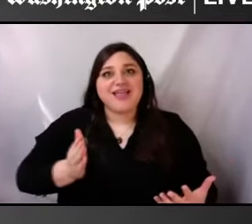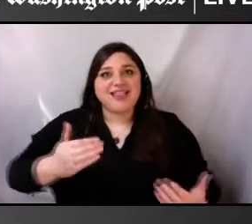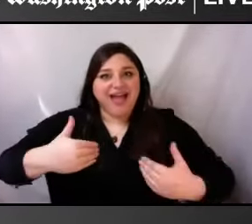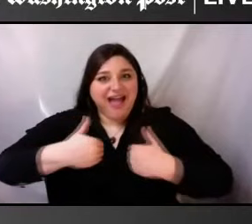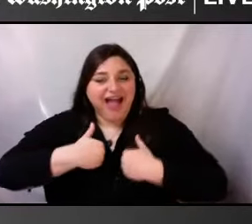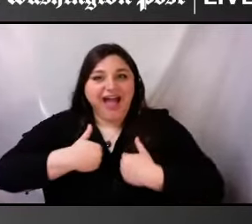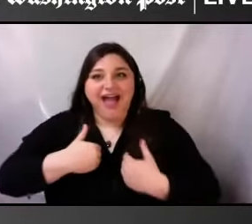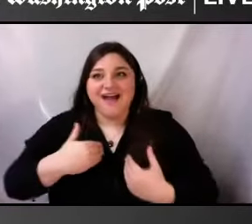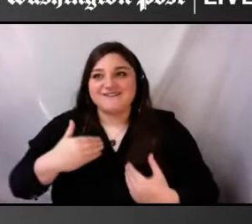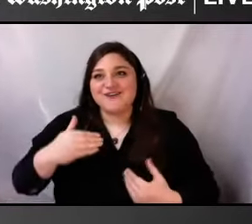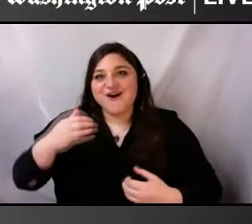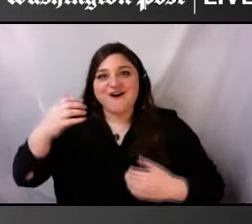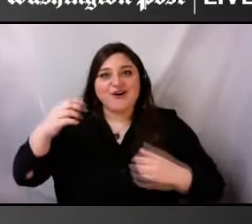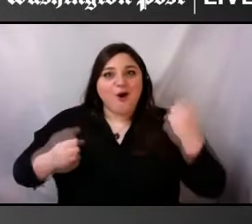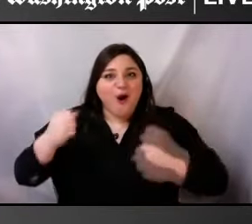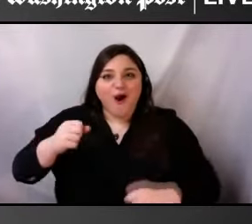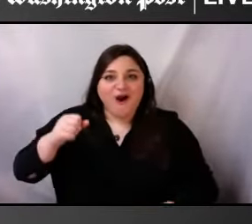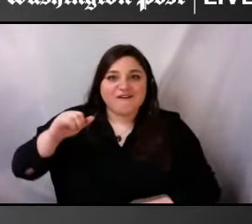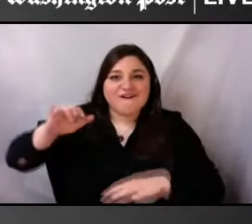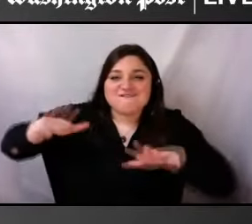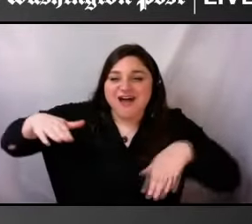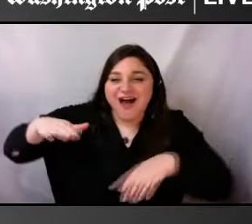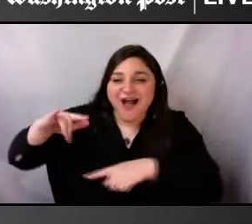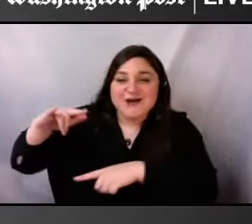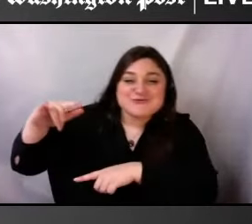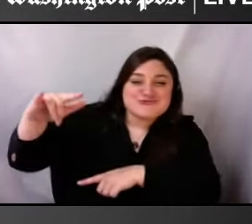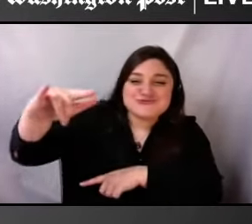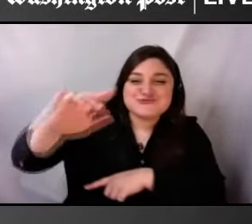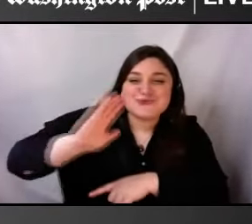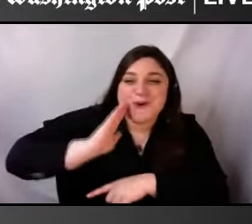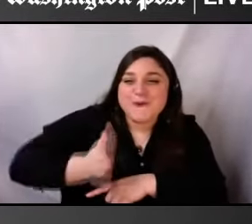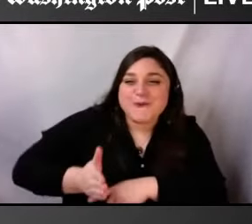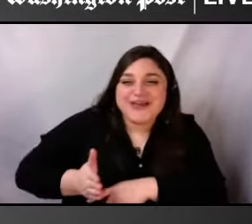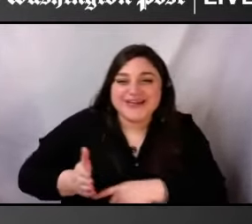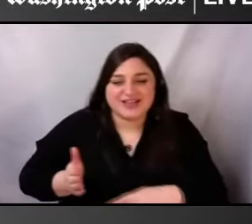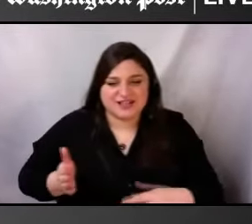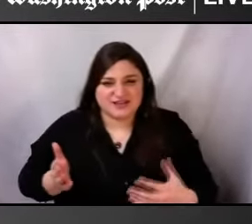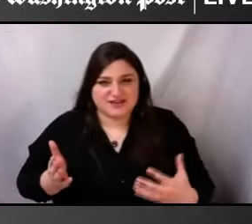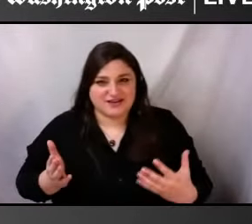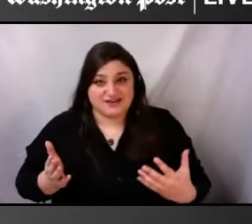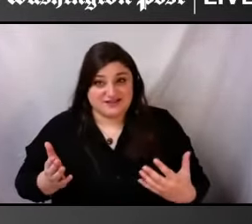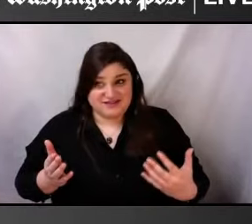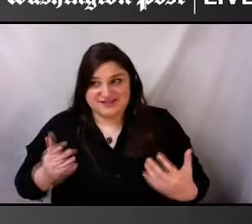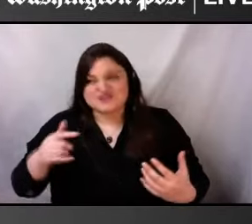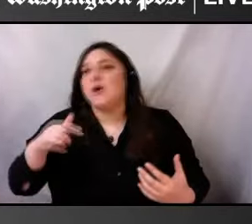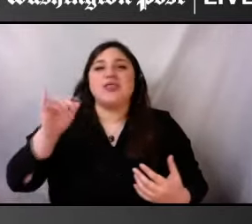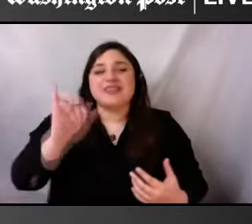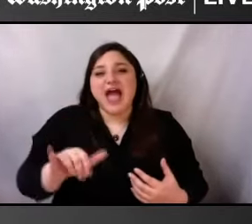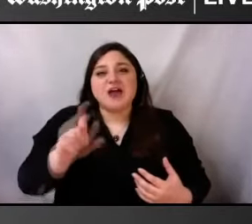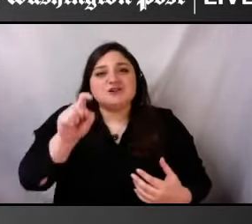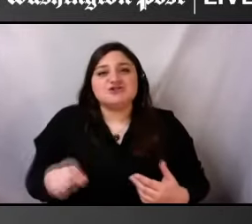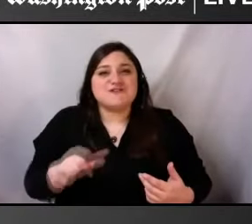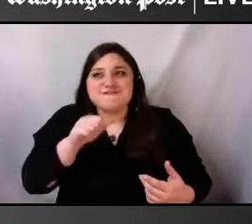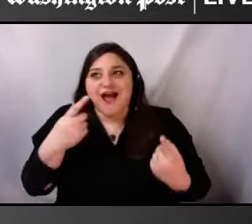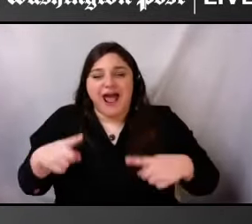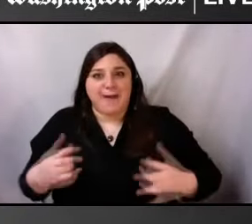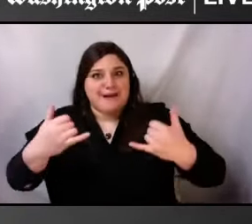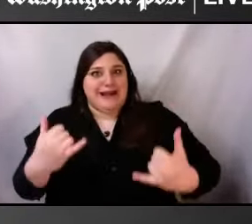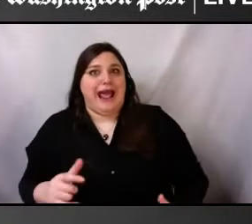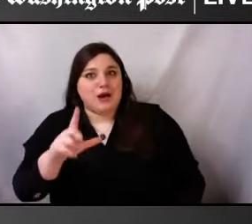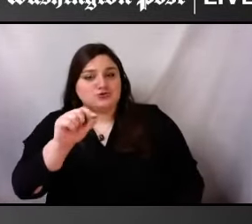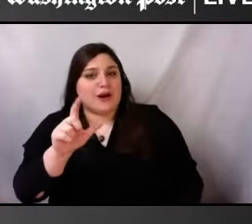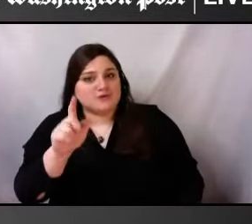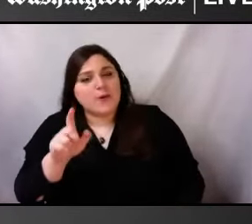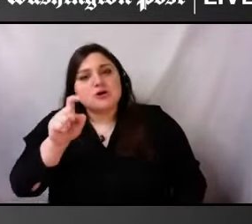disabled person to do this. You know, those firsts really should have happened a generation ago. And so, yes, it's very